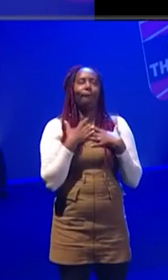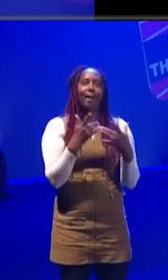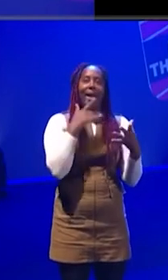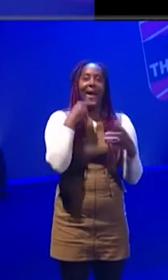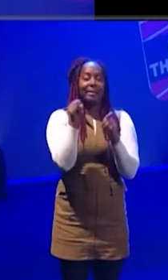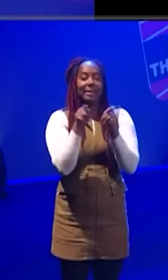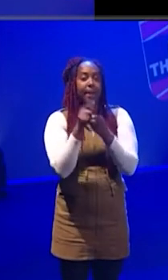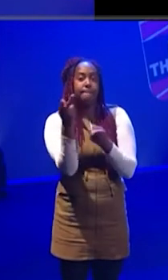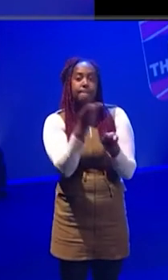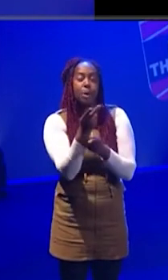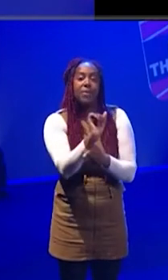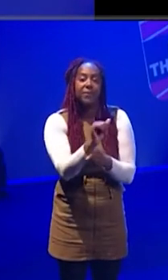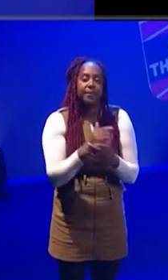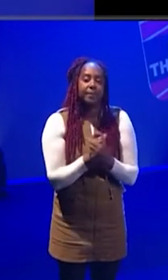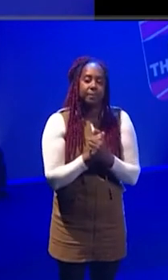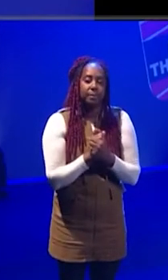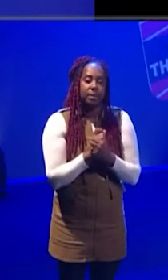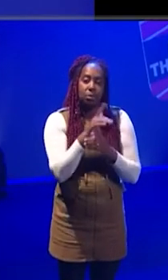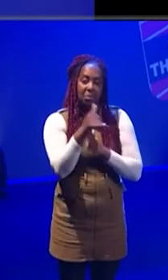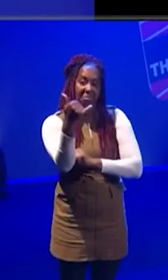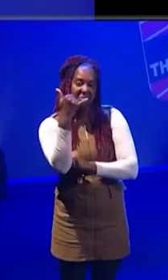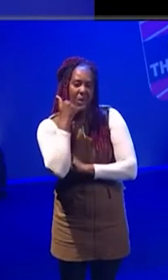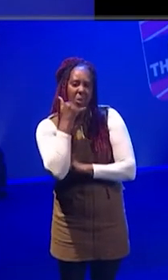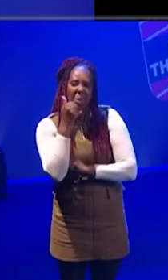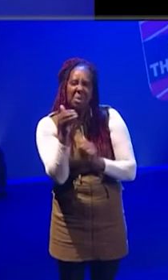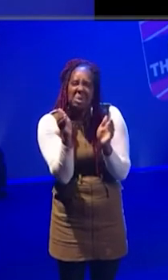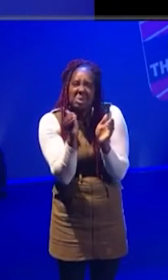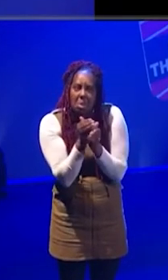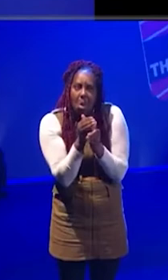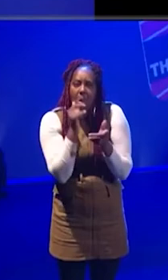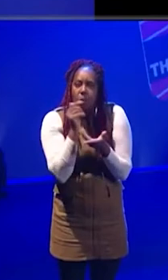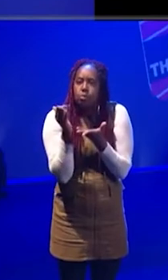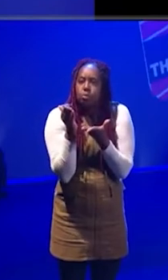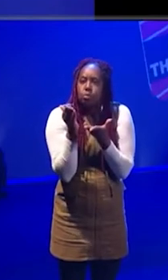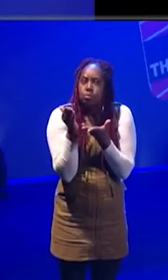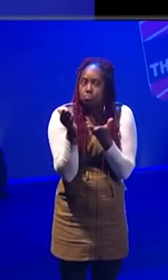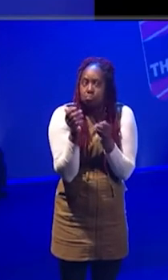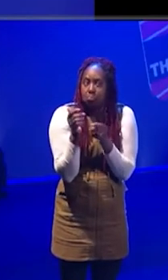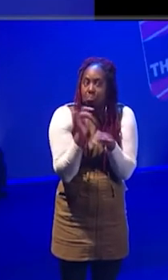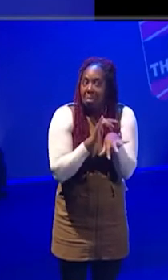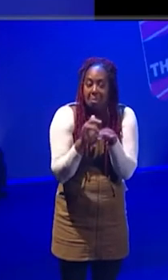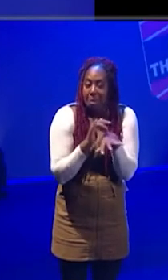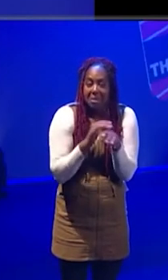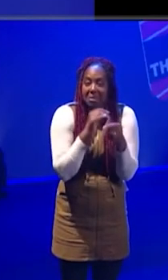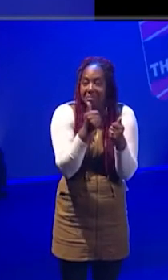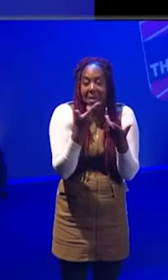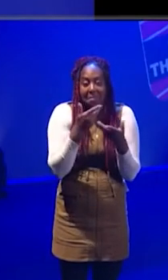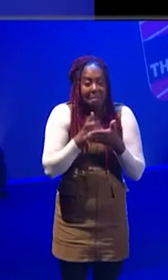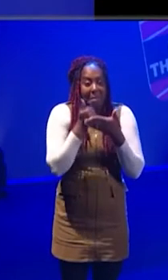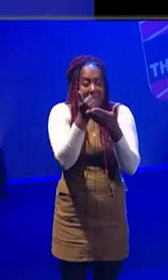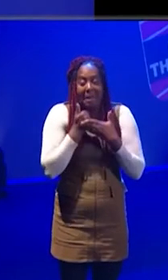producers and got a phone call for a tiny little profit share. But that was definitely the beginning of my journey.